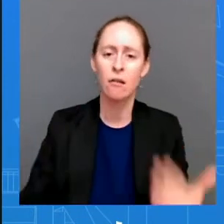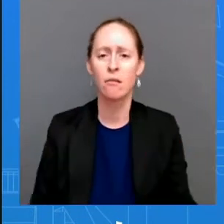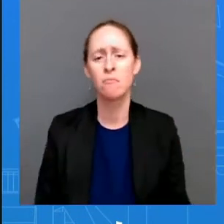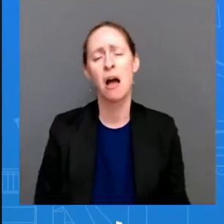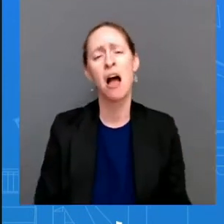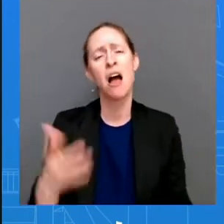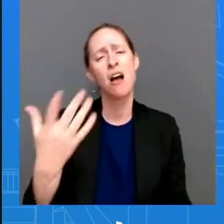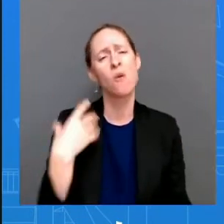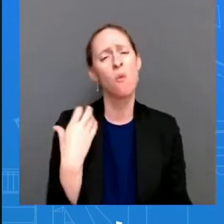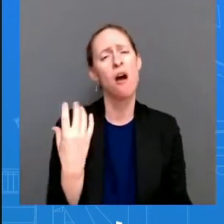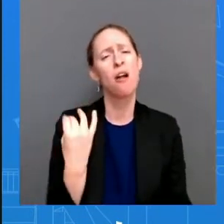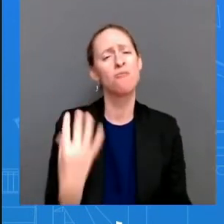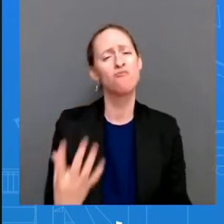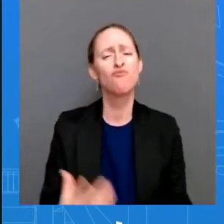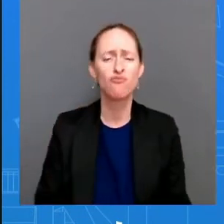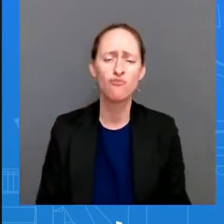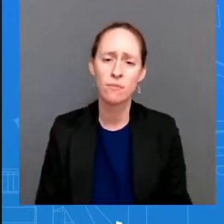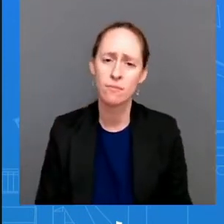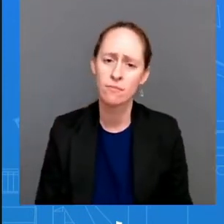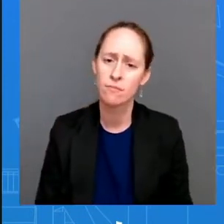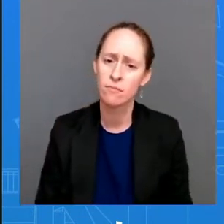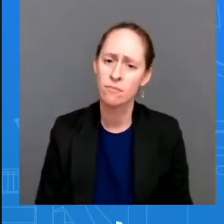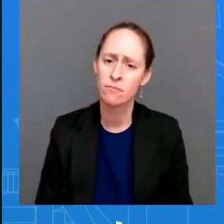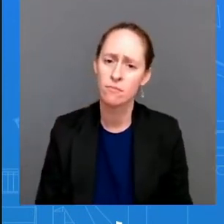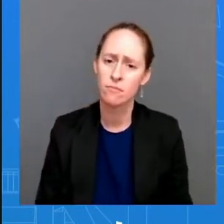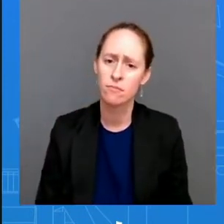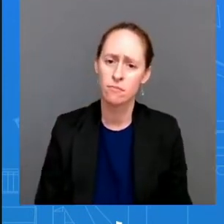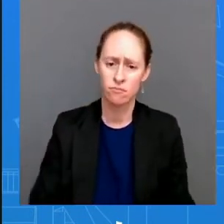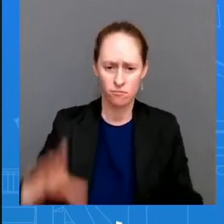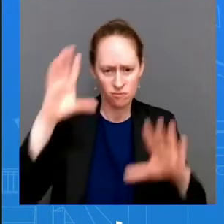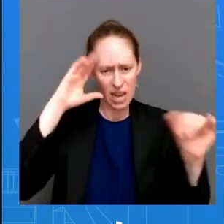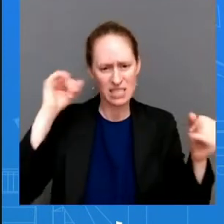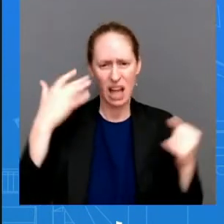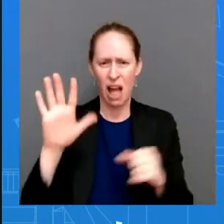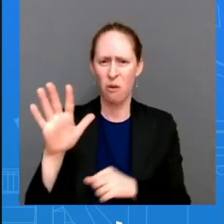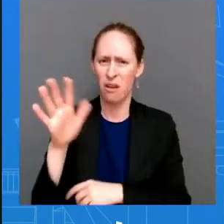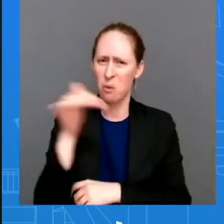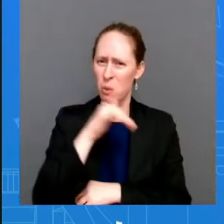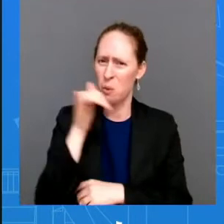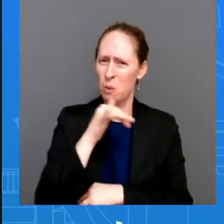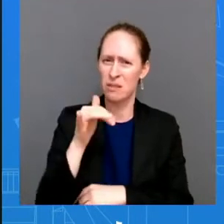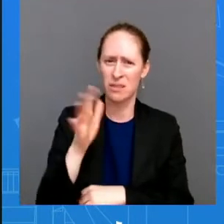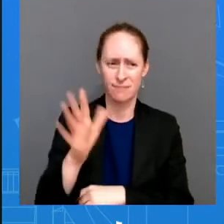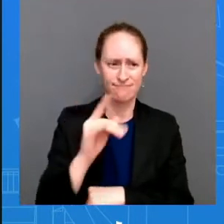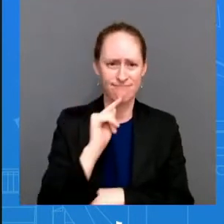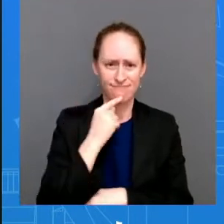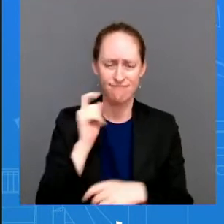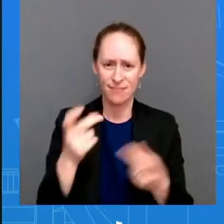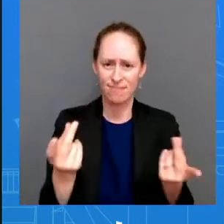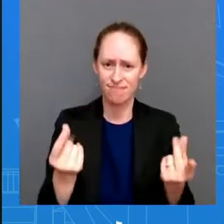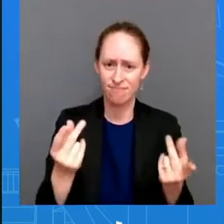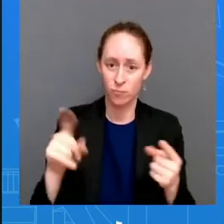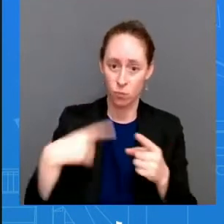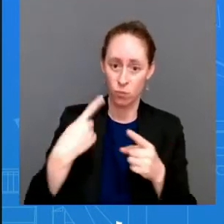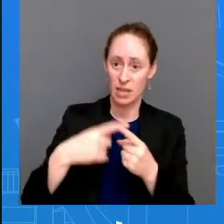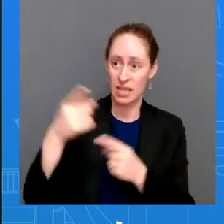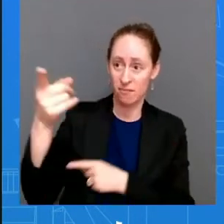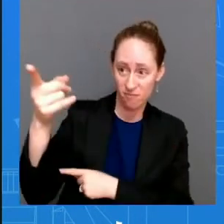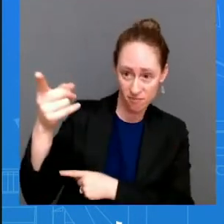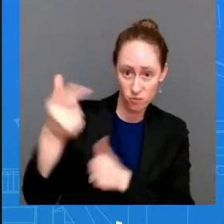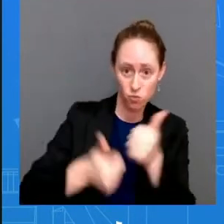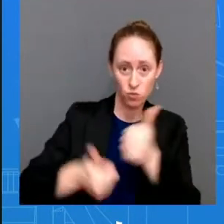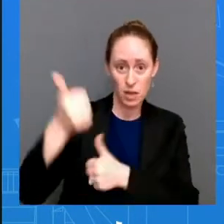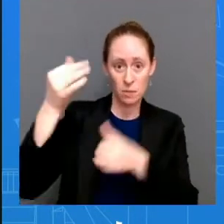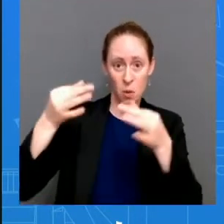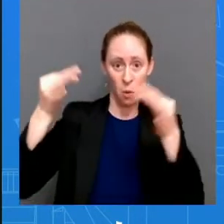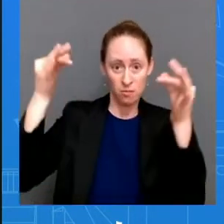this President from day one when the Supreme Court made this extreme decision to take away a